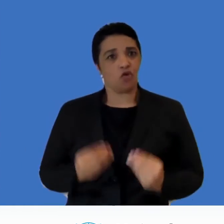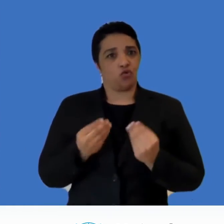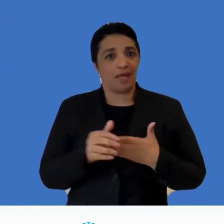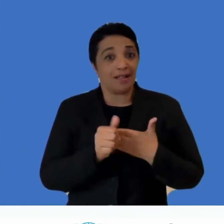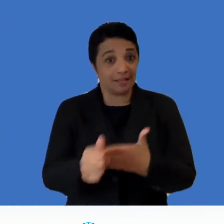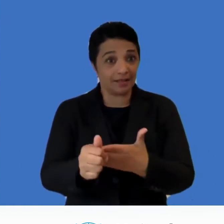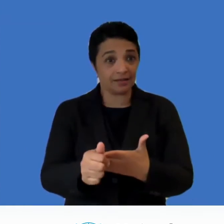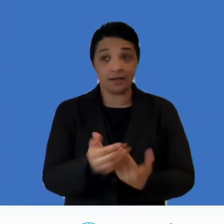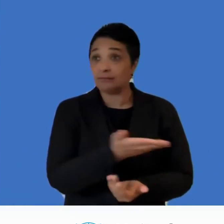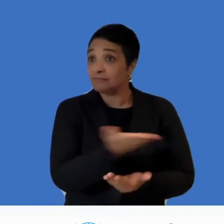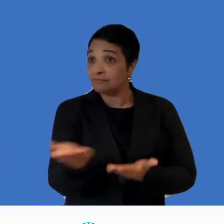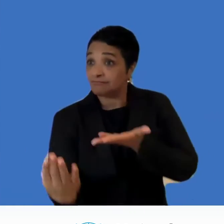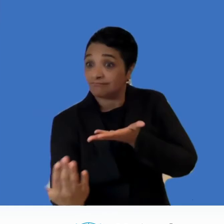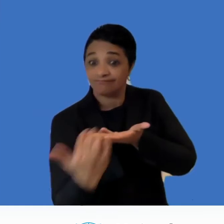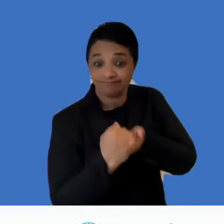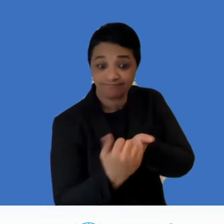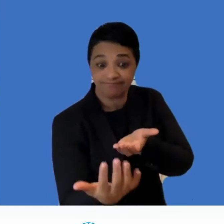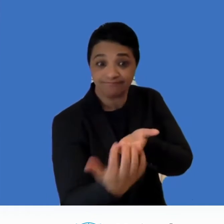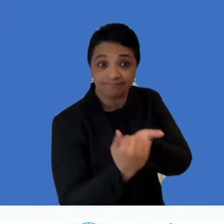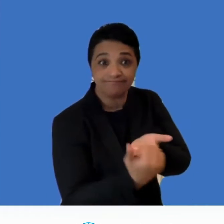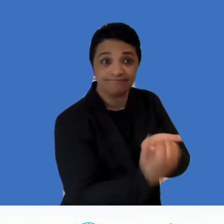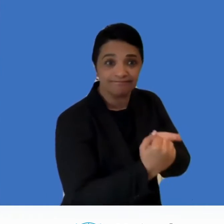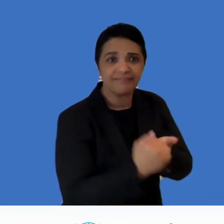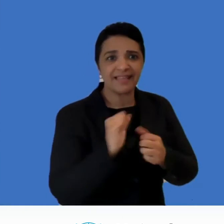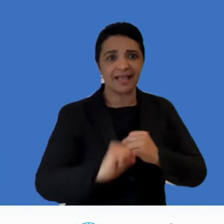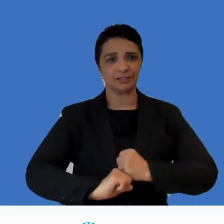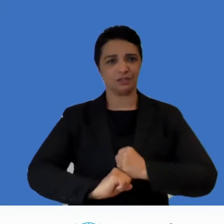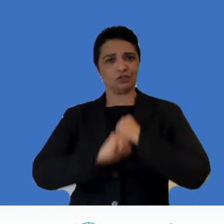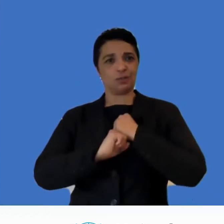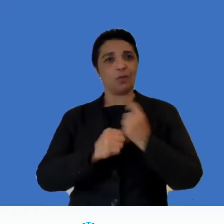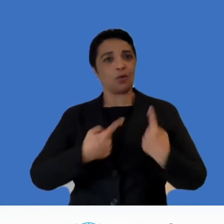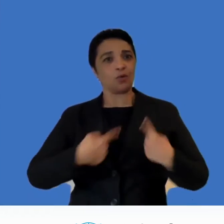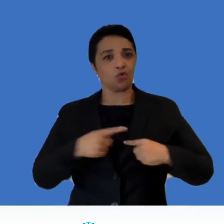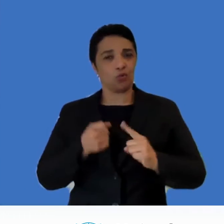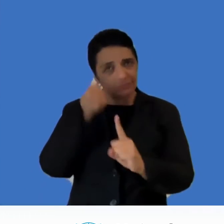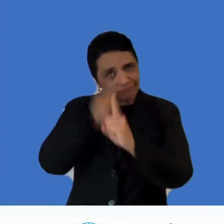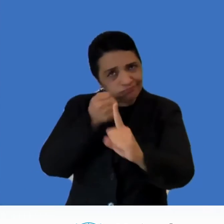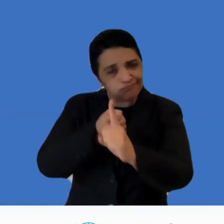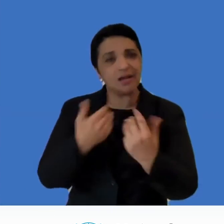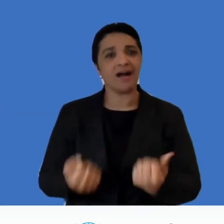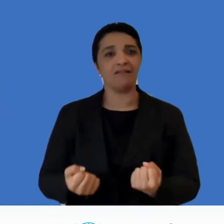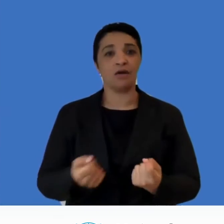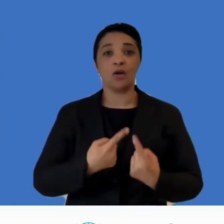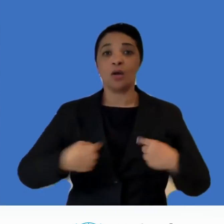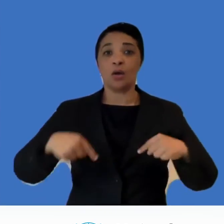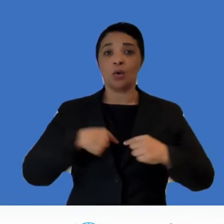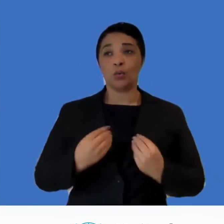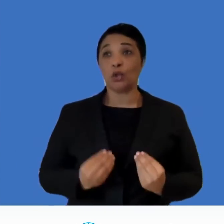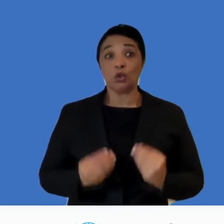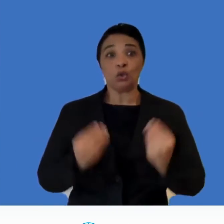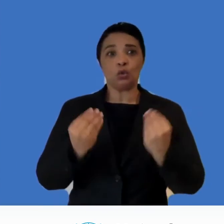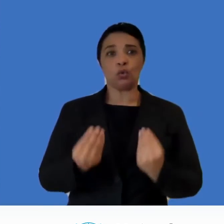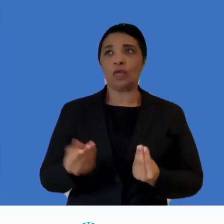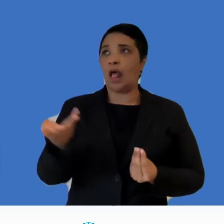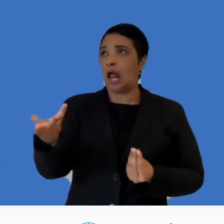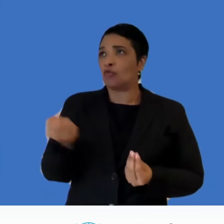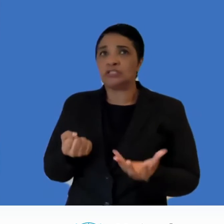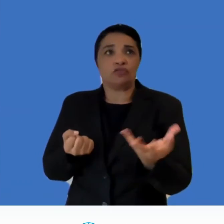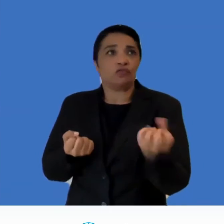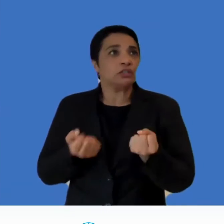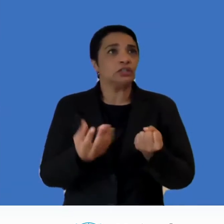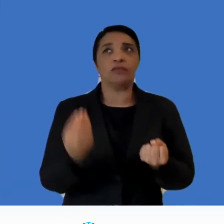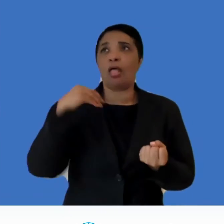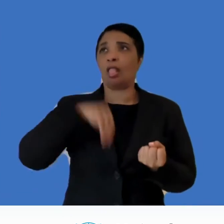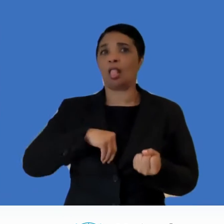partner with us we want you to support us now interventions we do not want to be mere beneficiaries of all the policies and all the